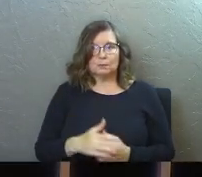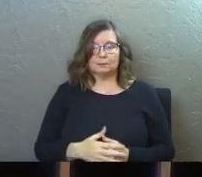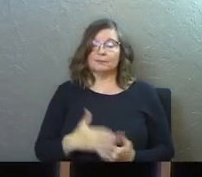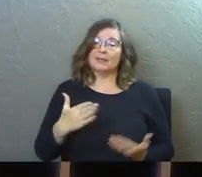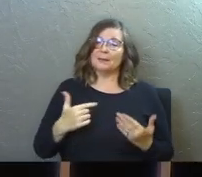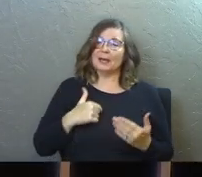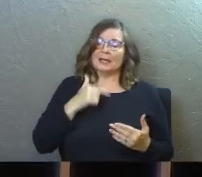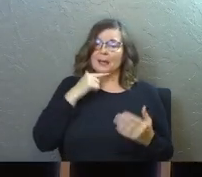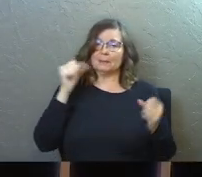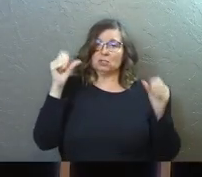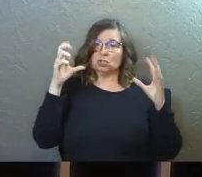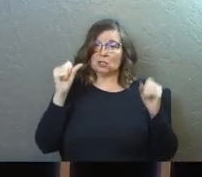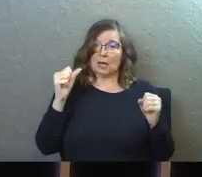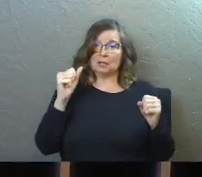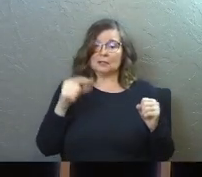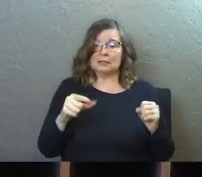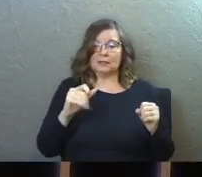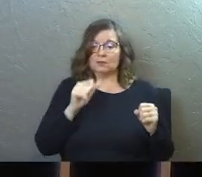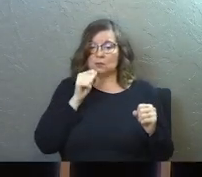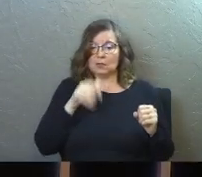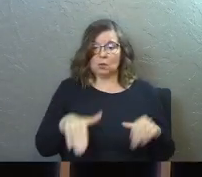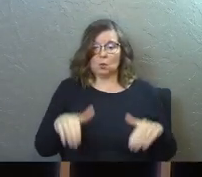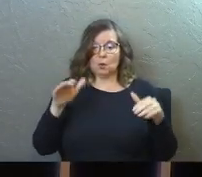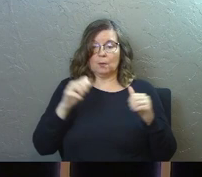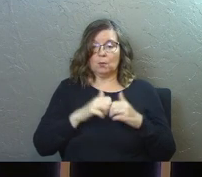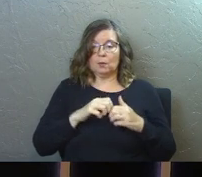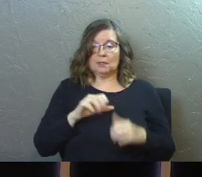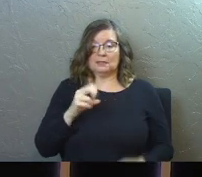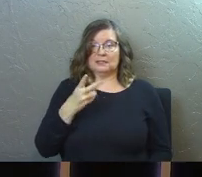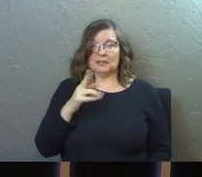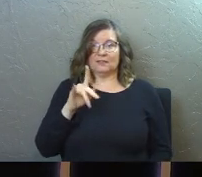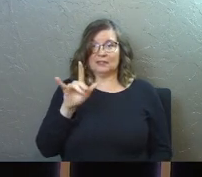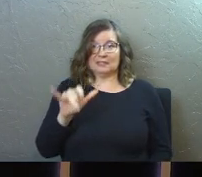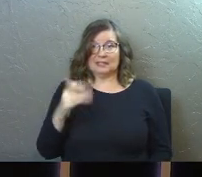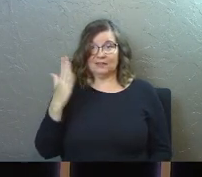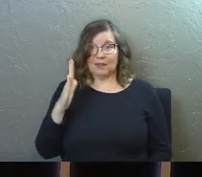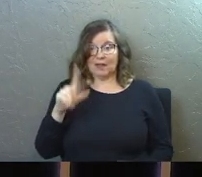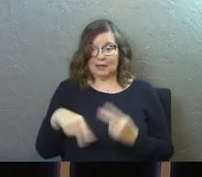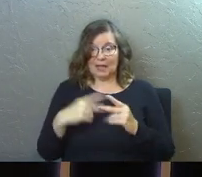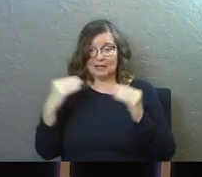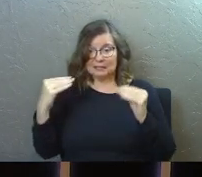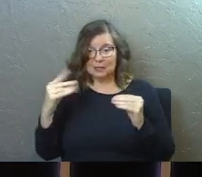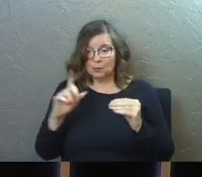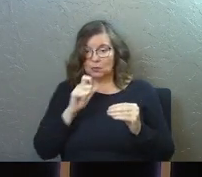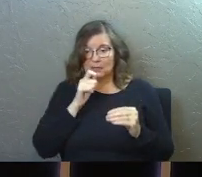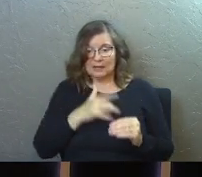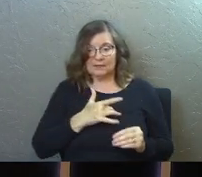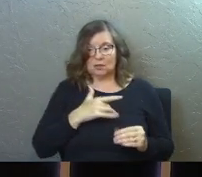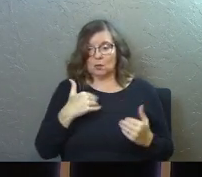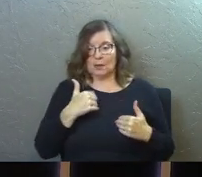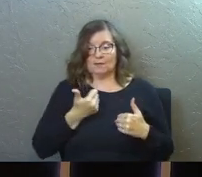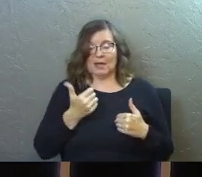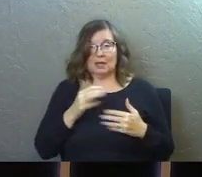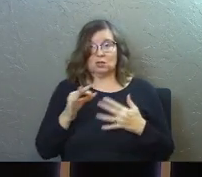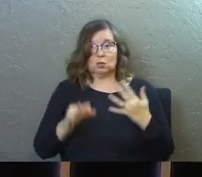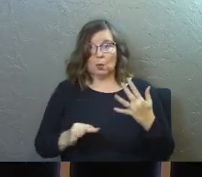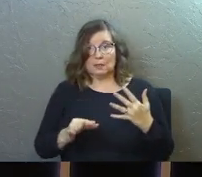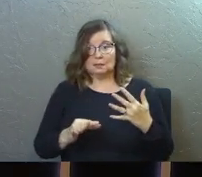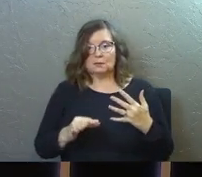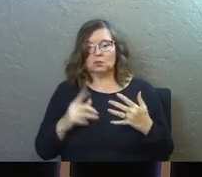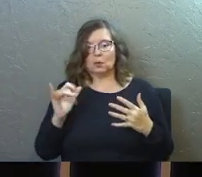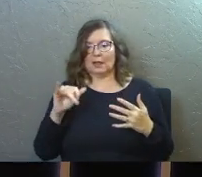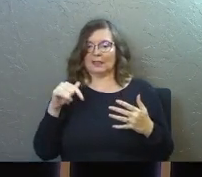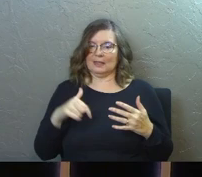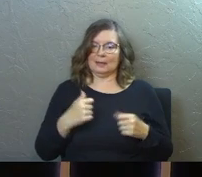Now, this might not be shocking to you. If you didn't grow up with the sovereignty of God kind of teaching to where you didn't feel like you had any choice in the matter,